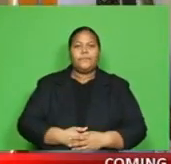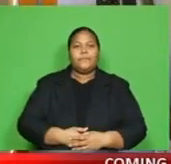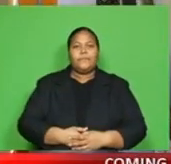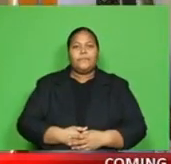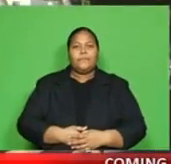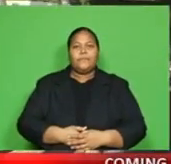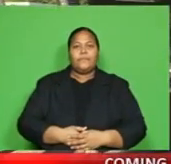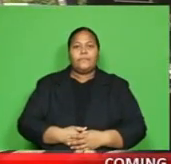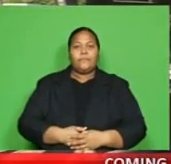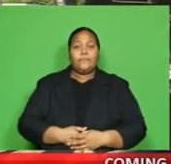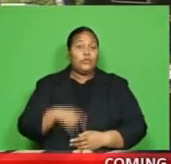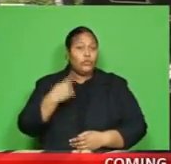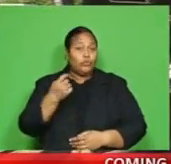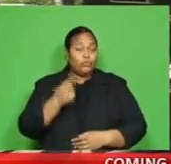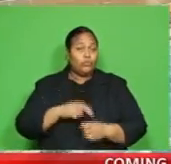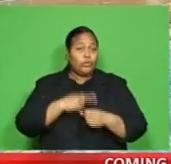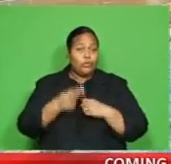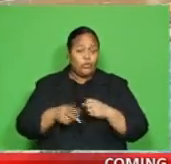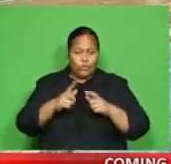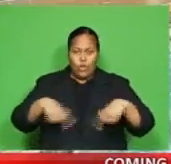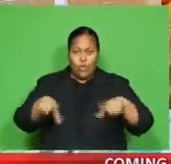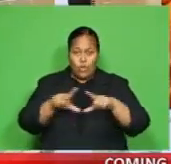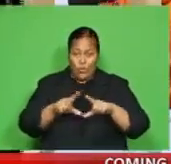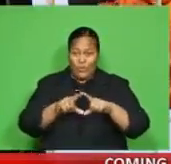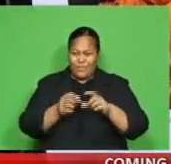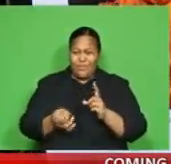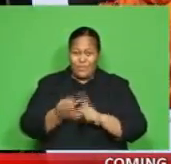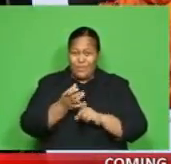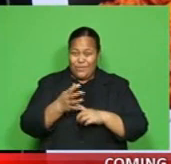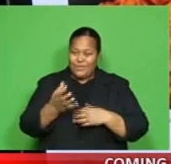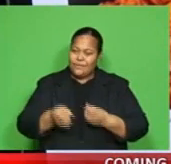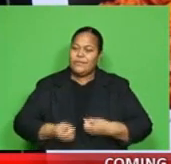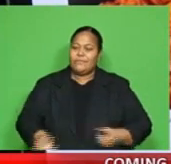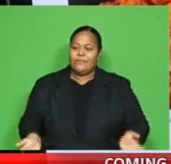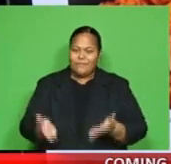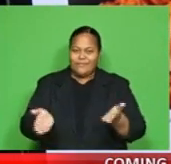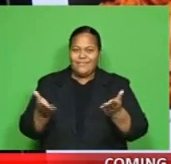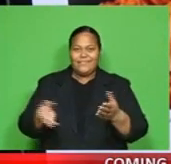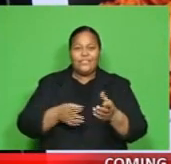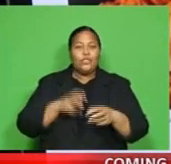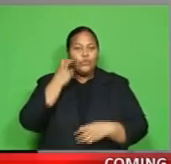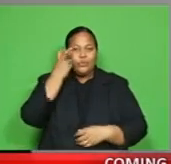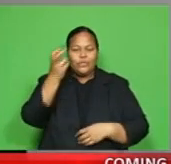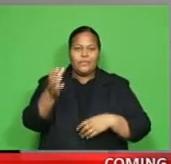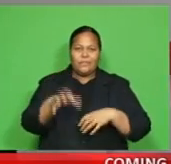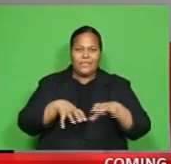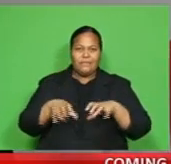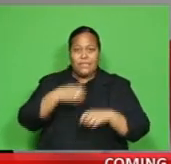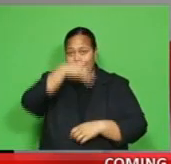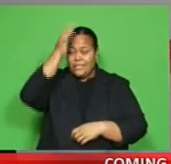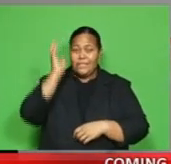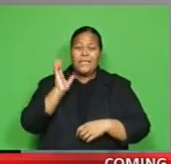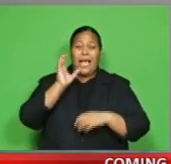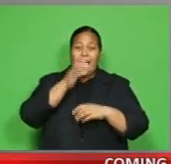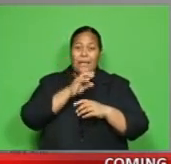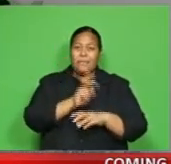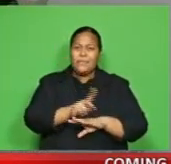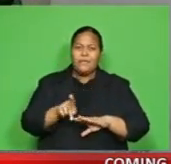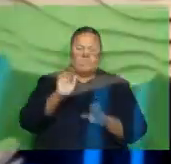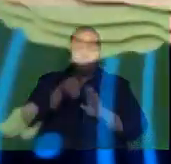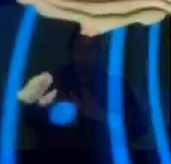Up ahead, local special aims to boost tourism activity. And Sky Pacific records decline in subscription.